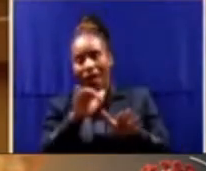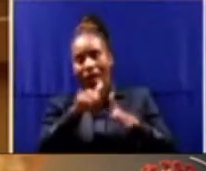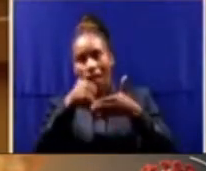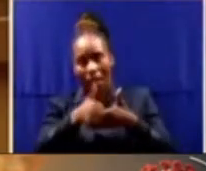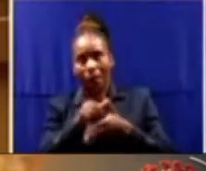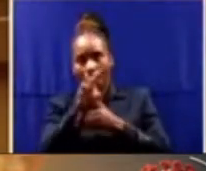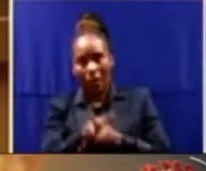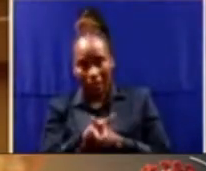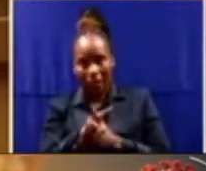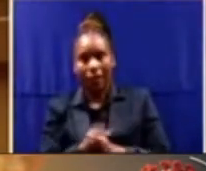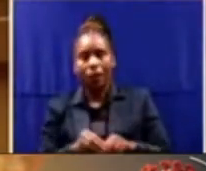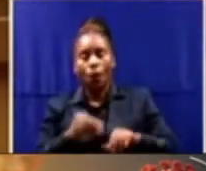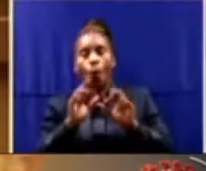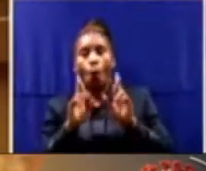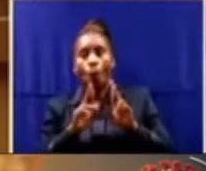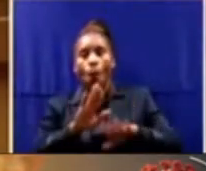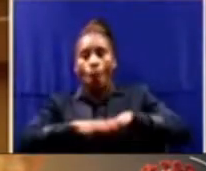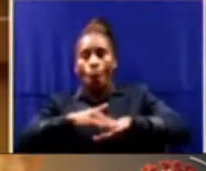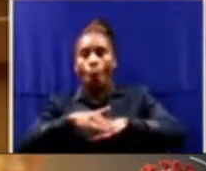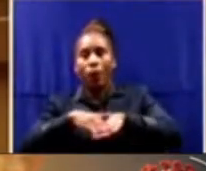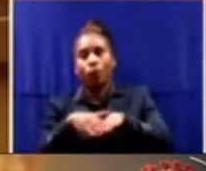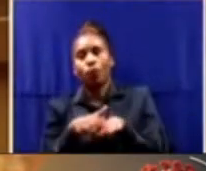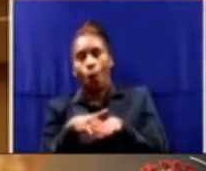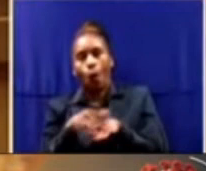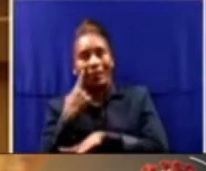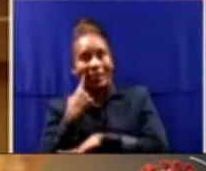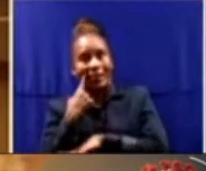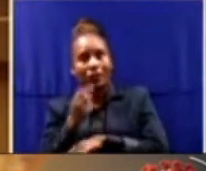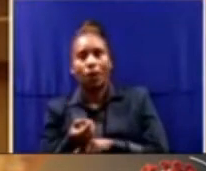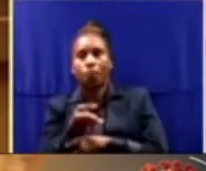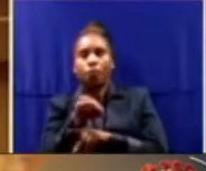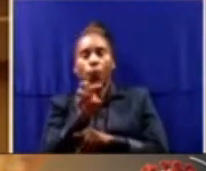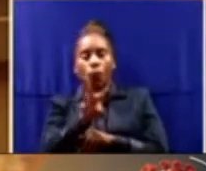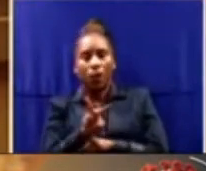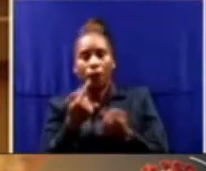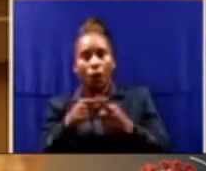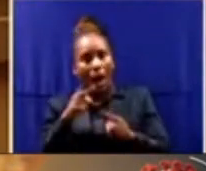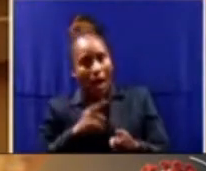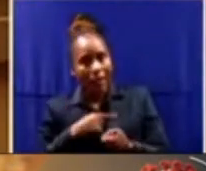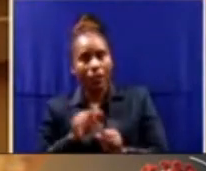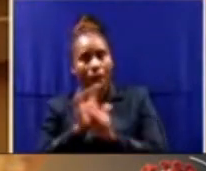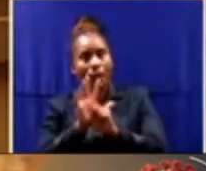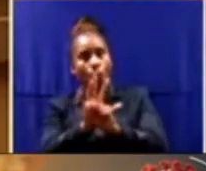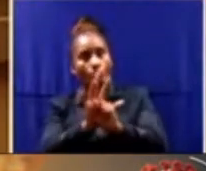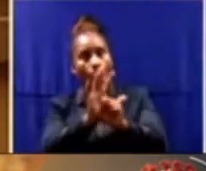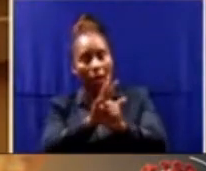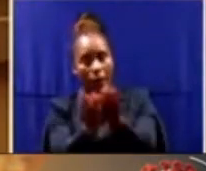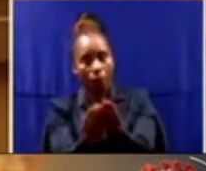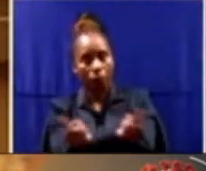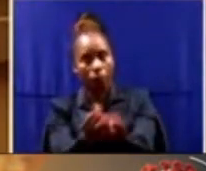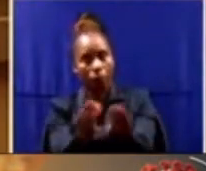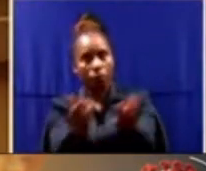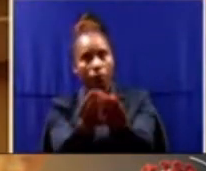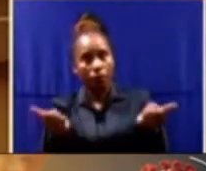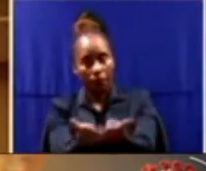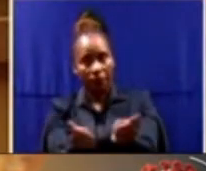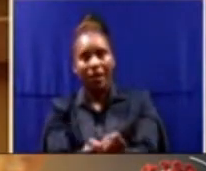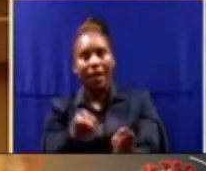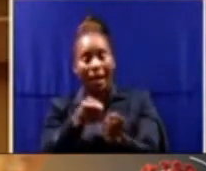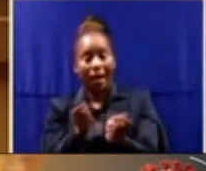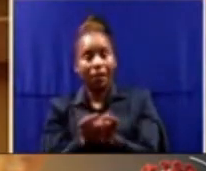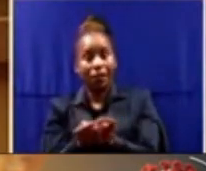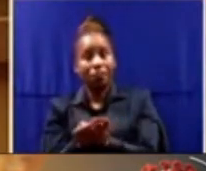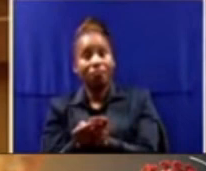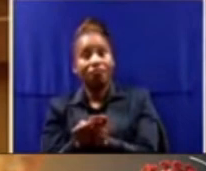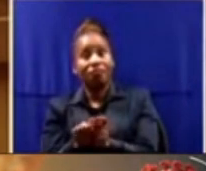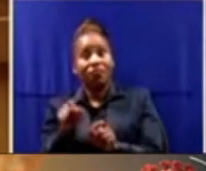arrive at our laboratories. In order to address the backlog and restore the integrity of our forensic capability, we have